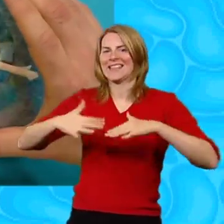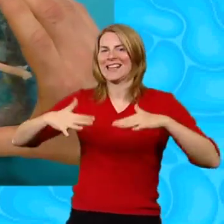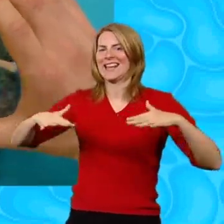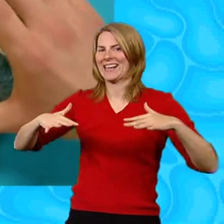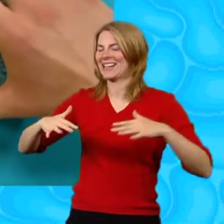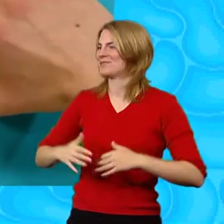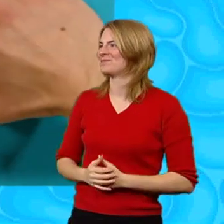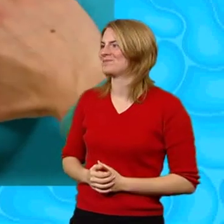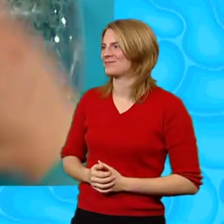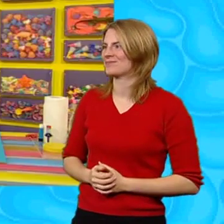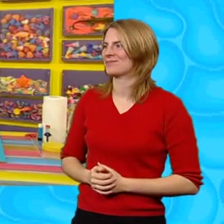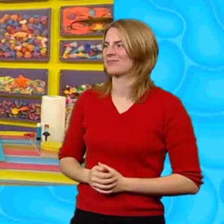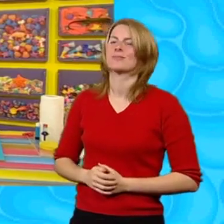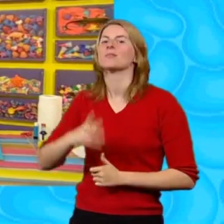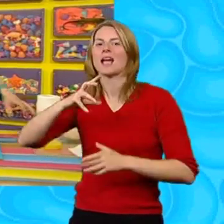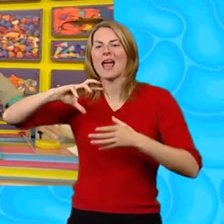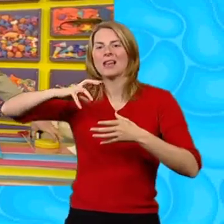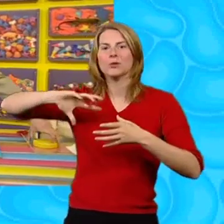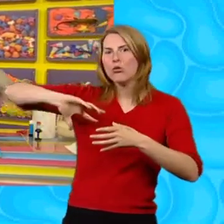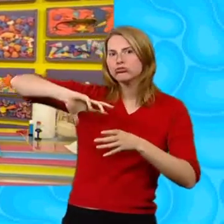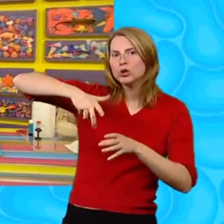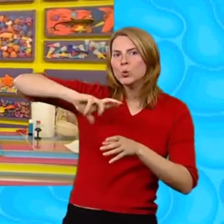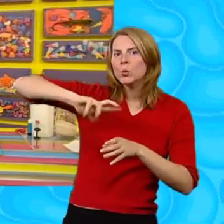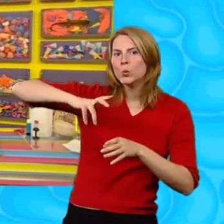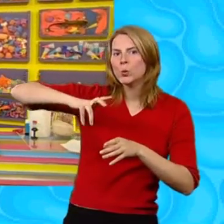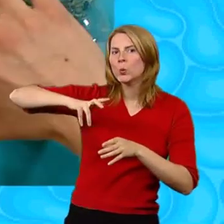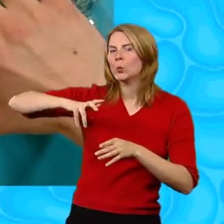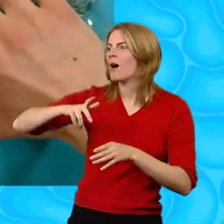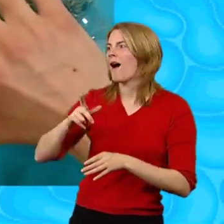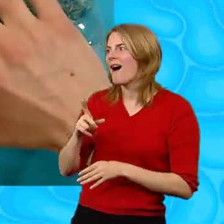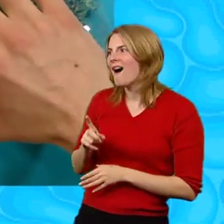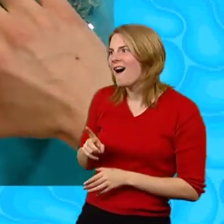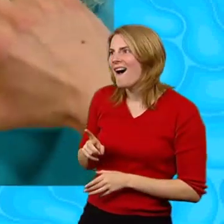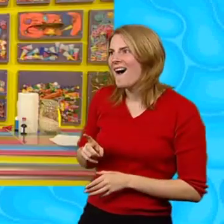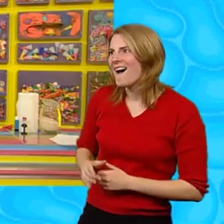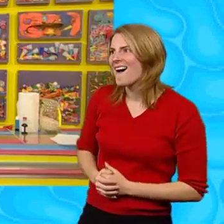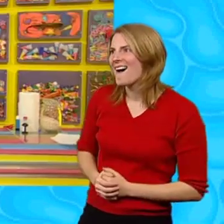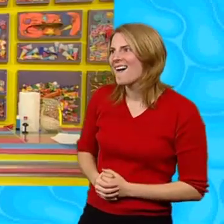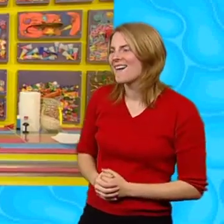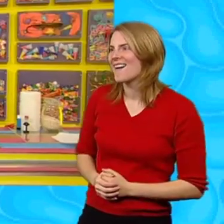Is going to be Our sea So let's screw our lid Back on